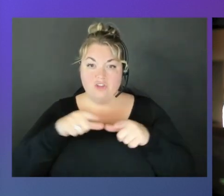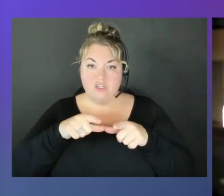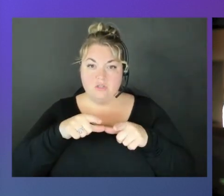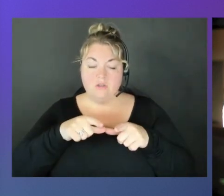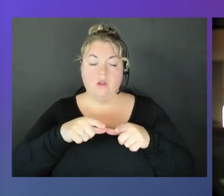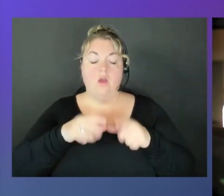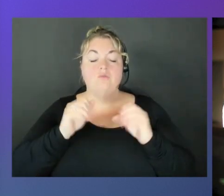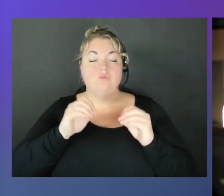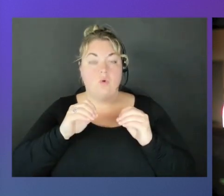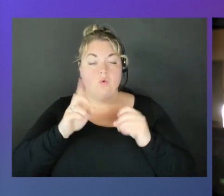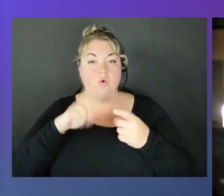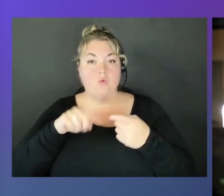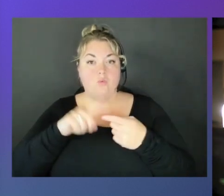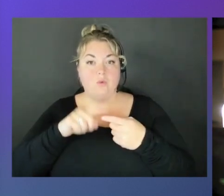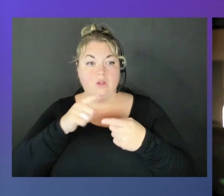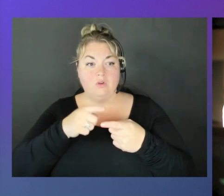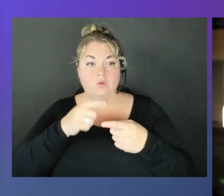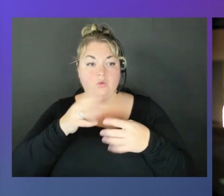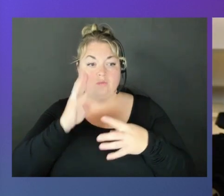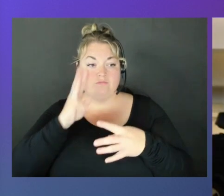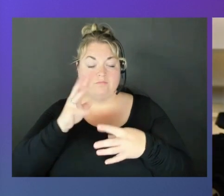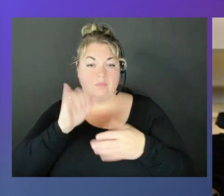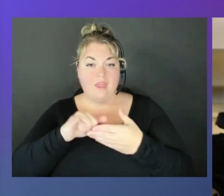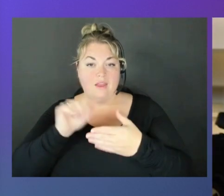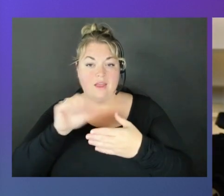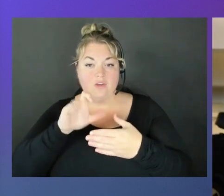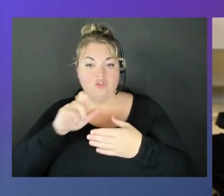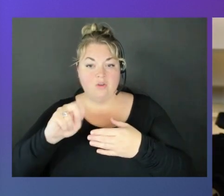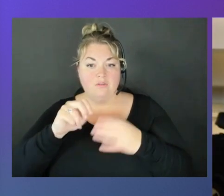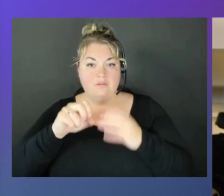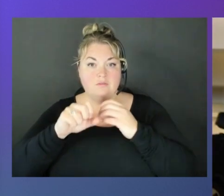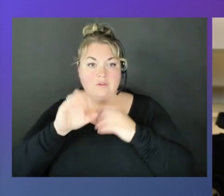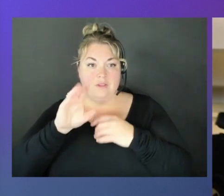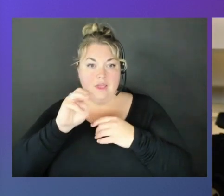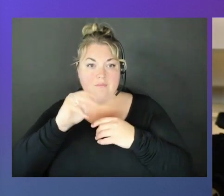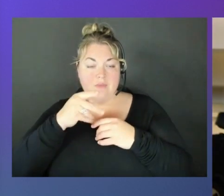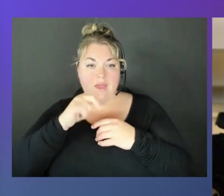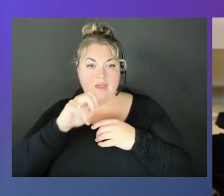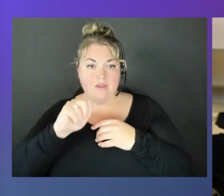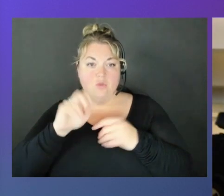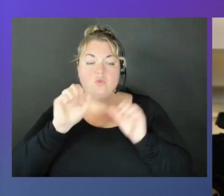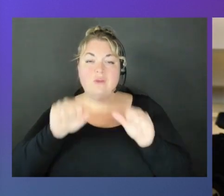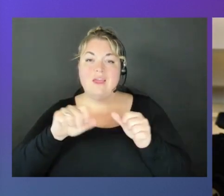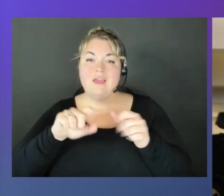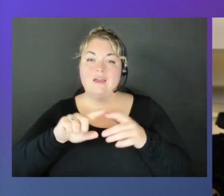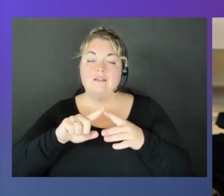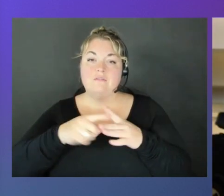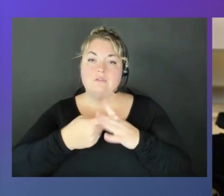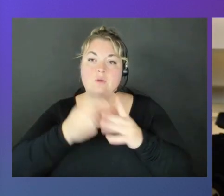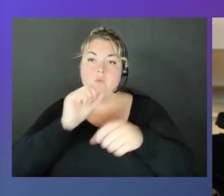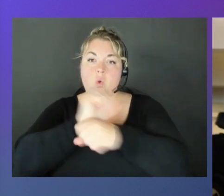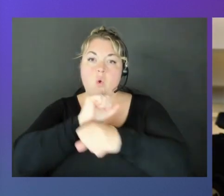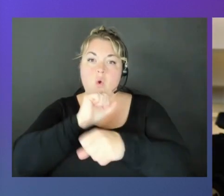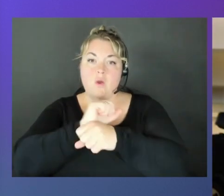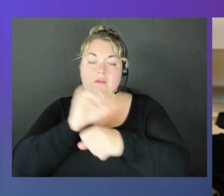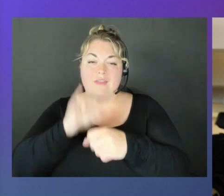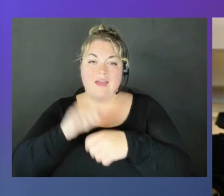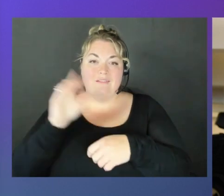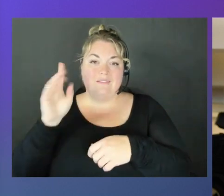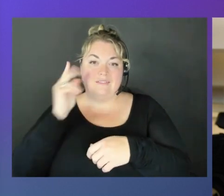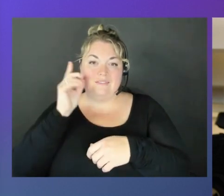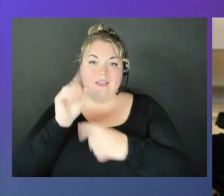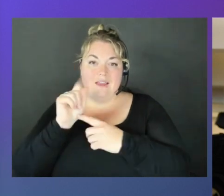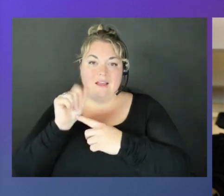user creates a data collection campaign, you can deploy this data collection campaign through